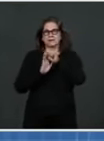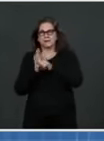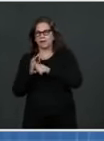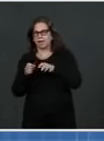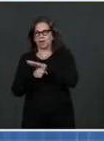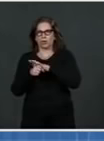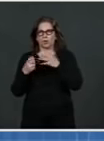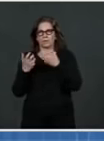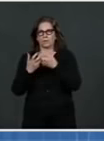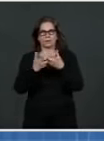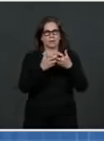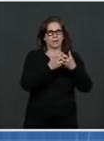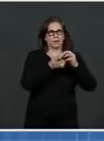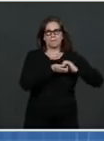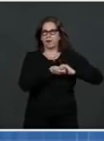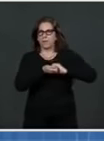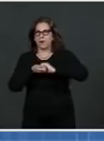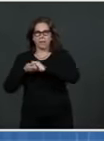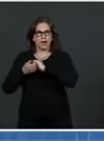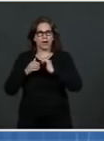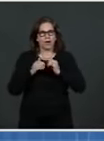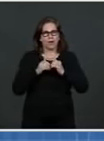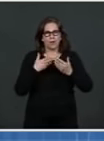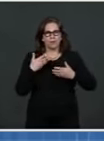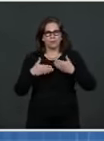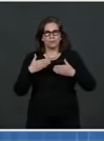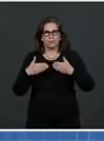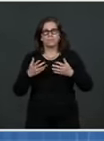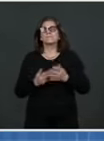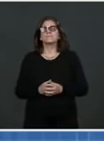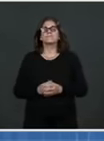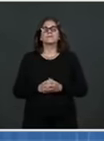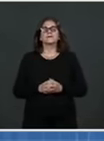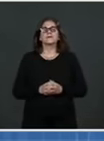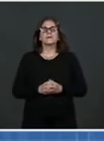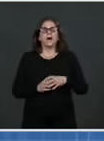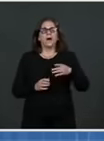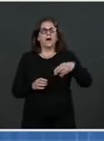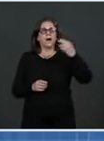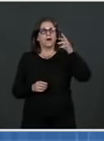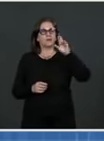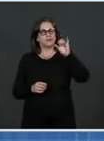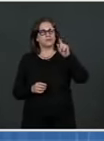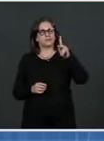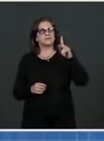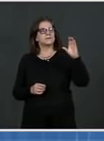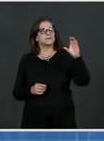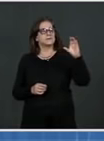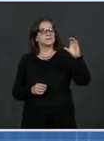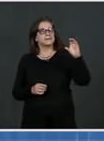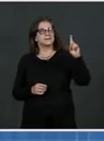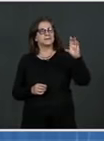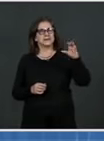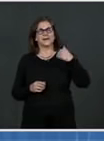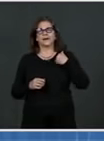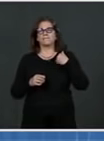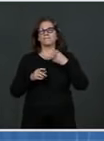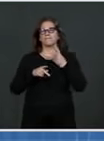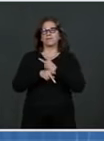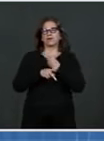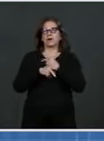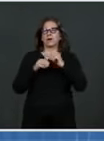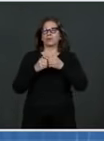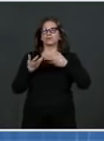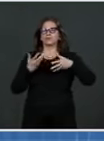Social Vulnerability Index, with a direct goal of ensuring we're equitably distributing vaccines